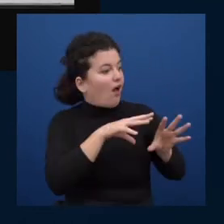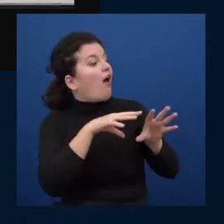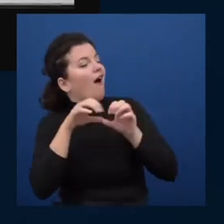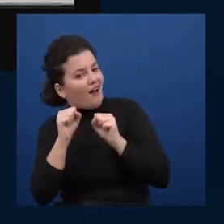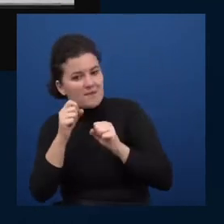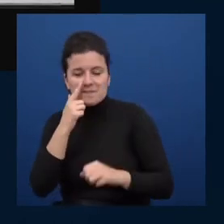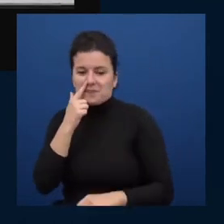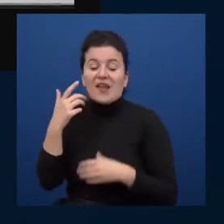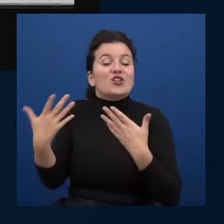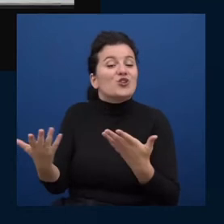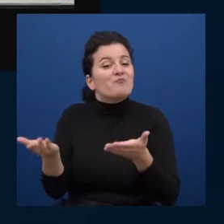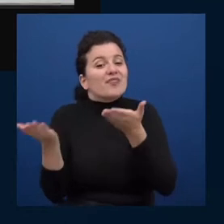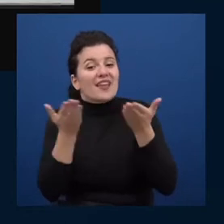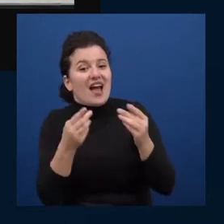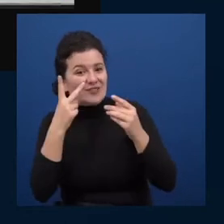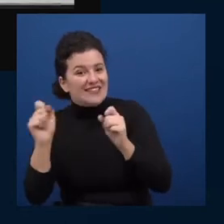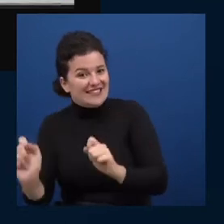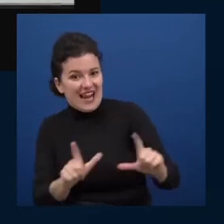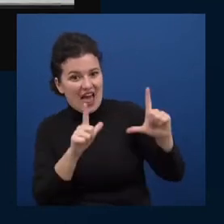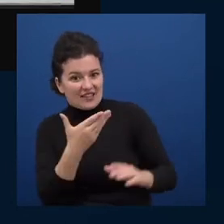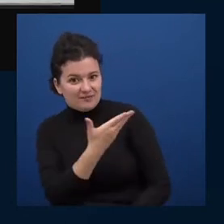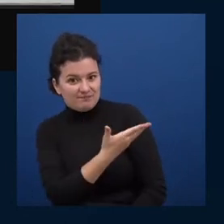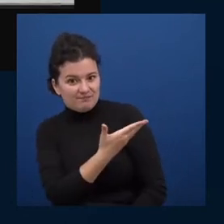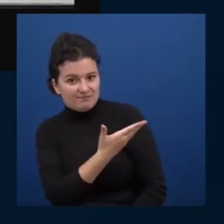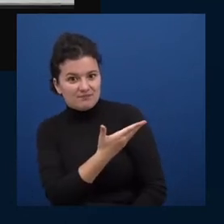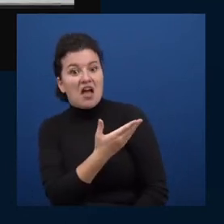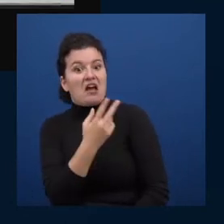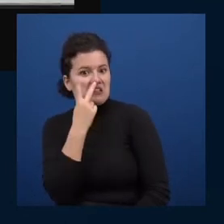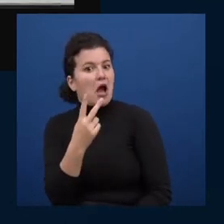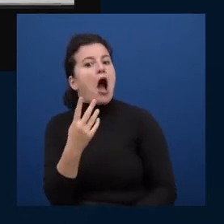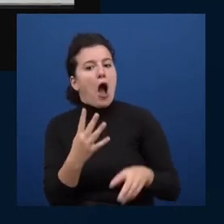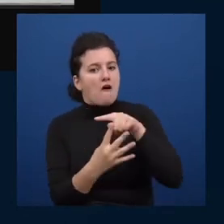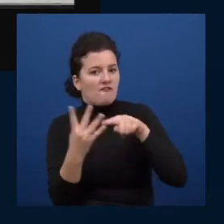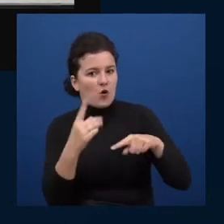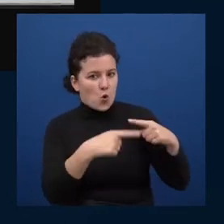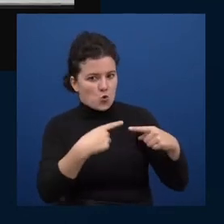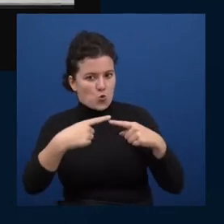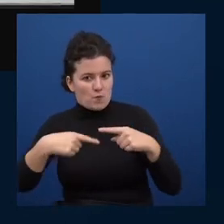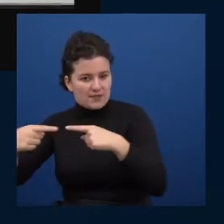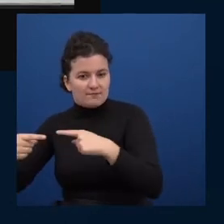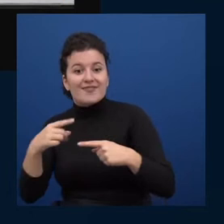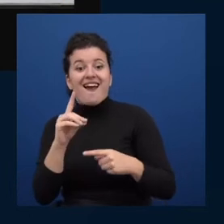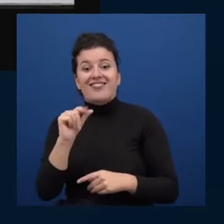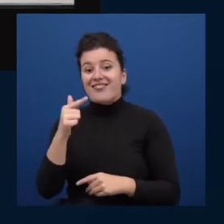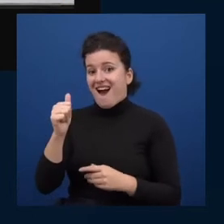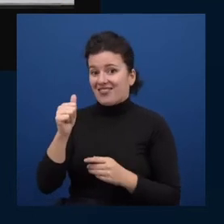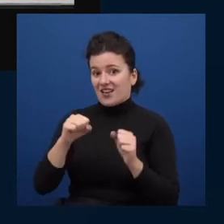already know it right you're a ruby developer you know for loops you know data structures you we have those in every language